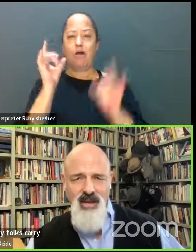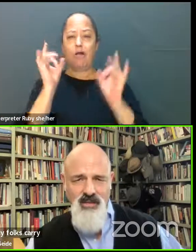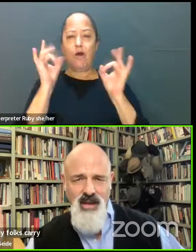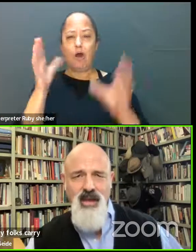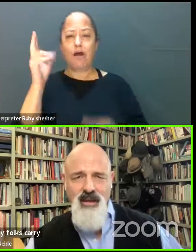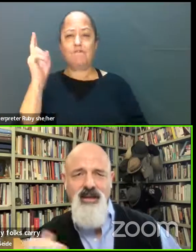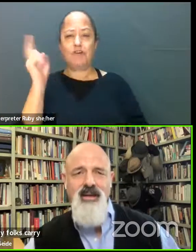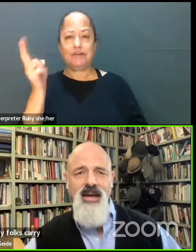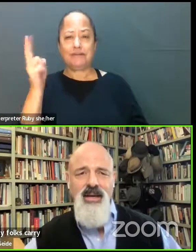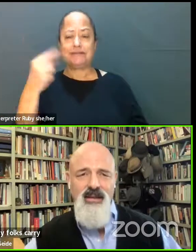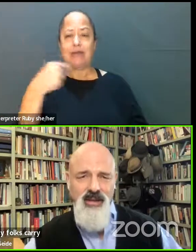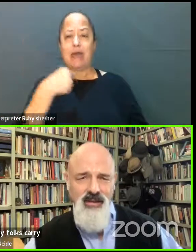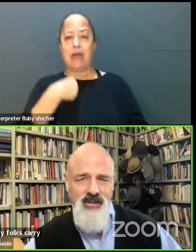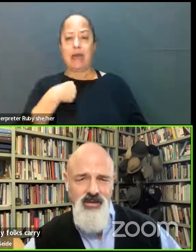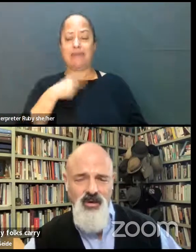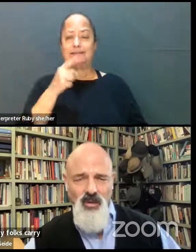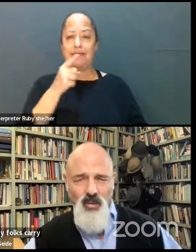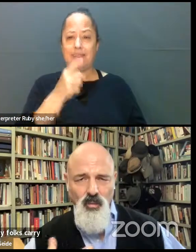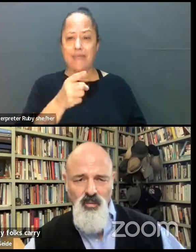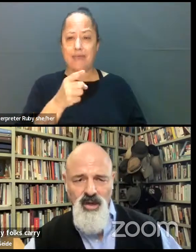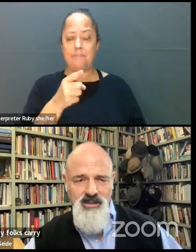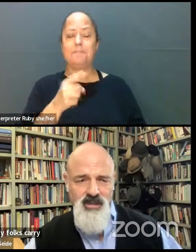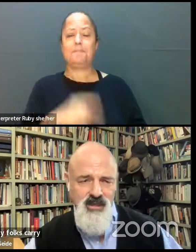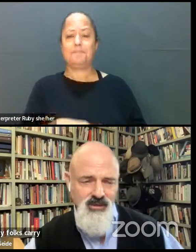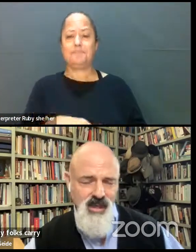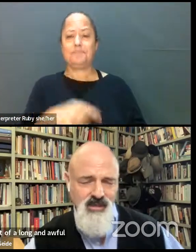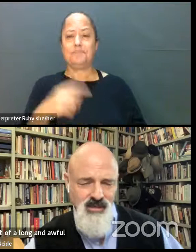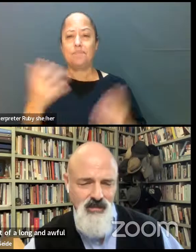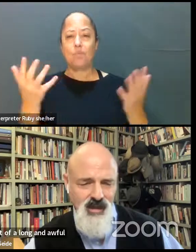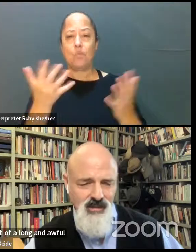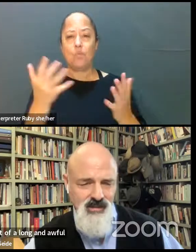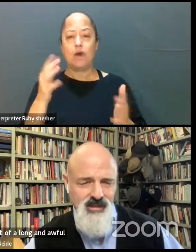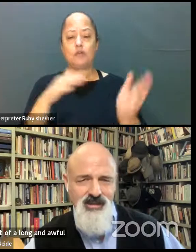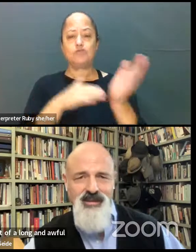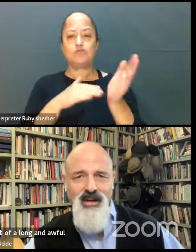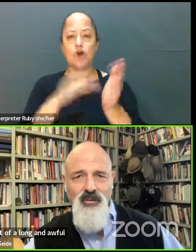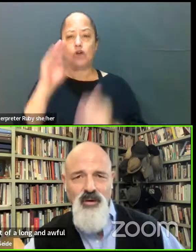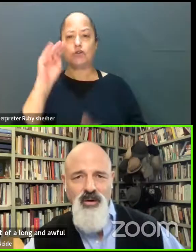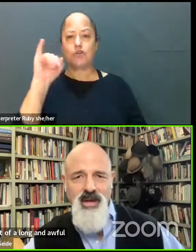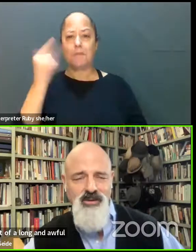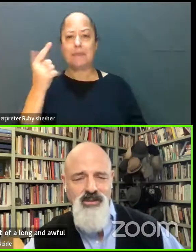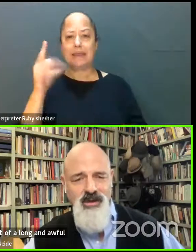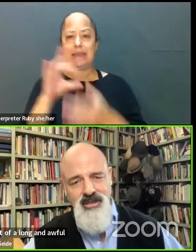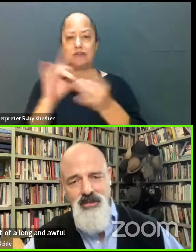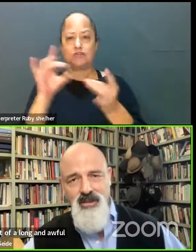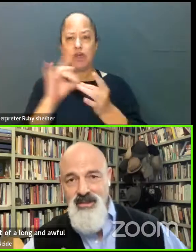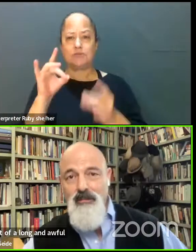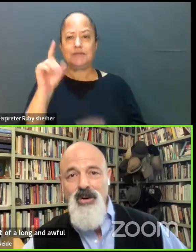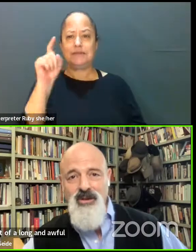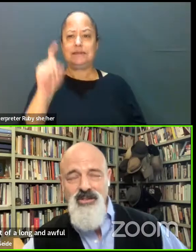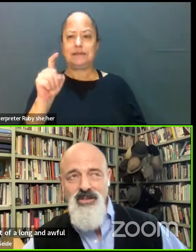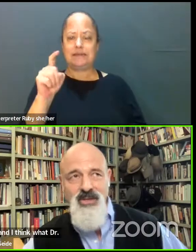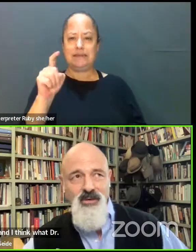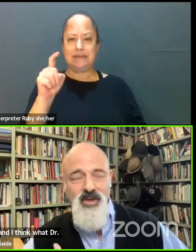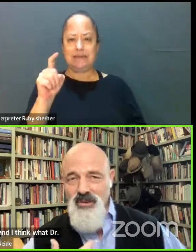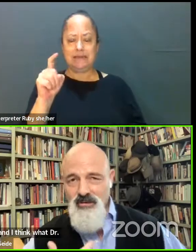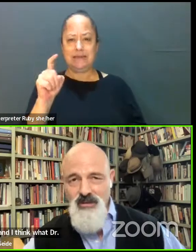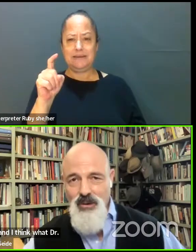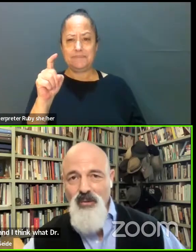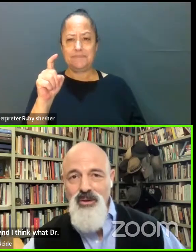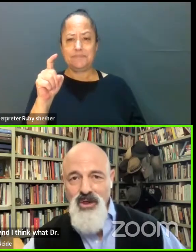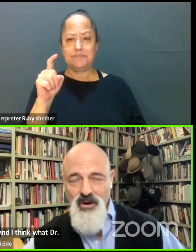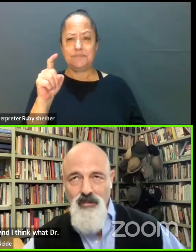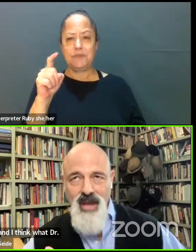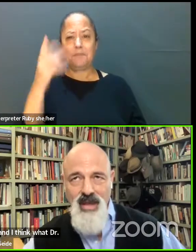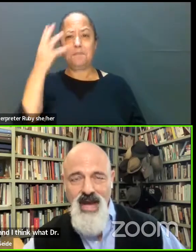of ussing and themming. And I think what Dr. Ming talks about is the need for counter-stereotypical exemplars, which